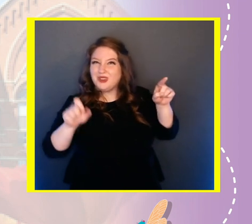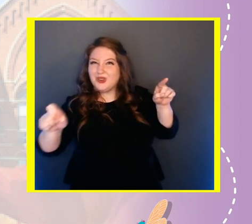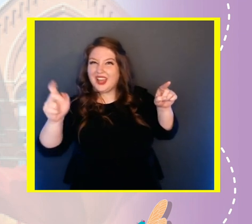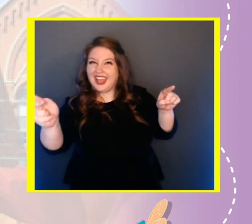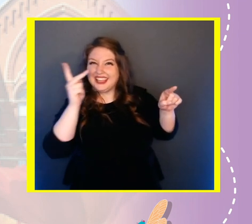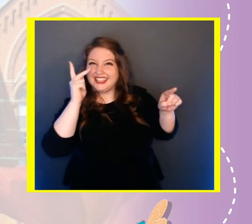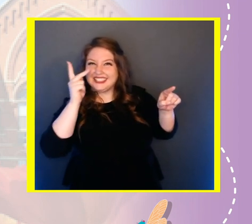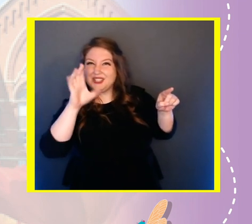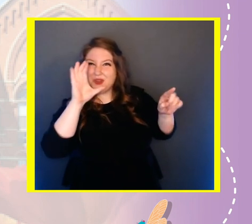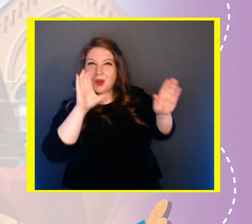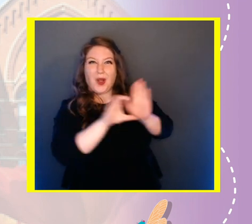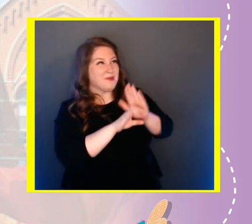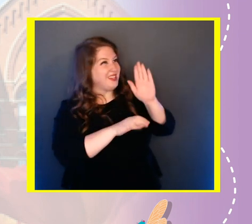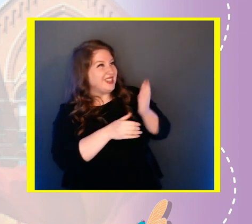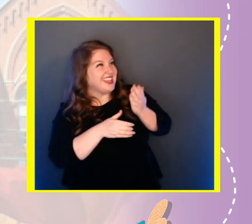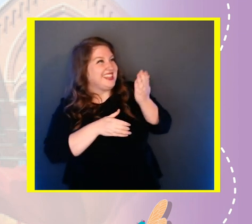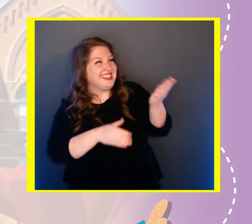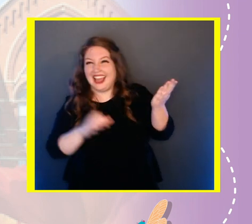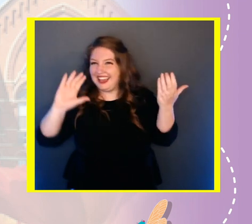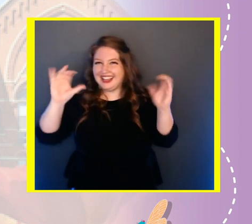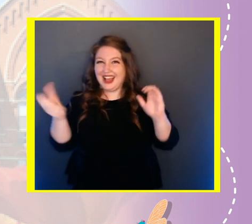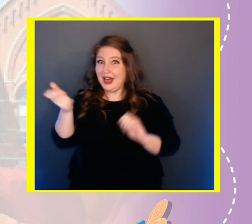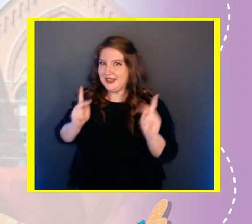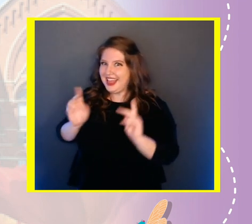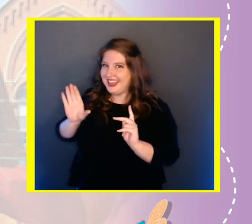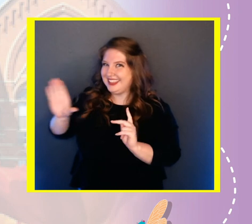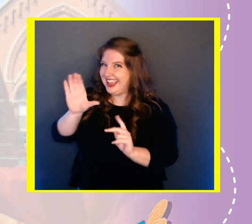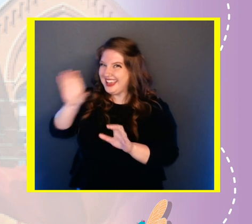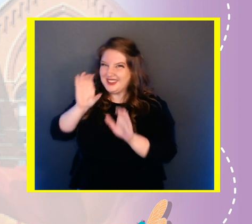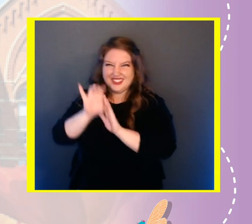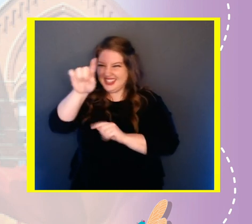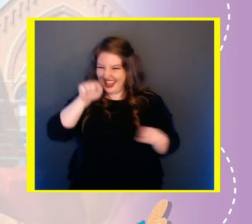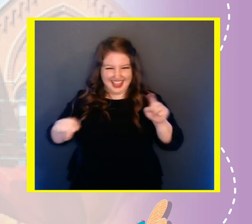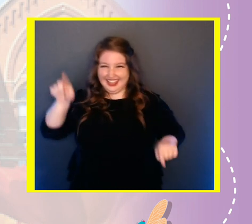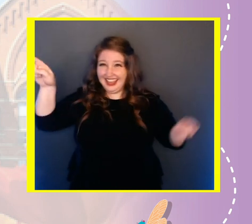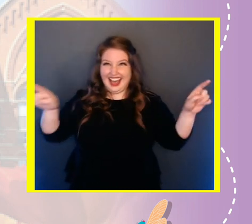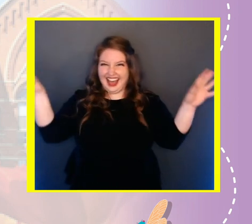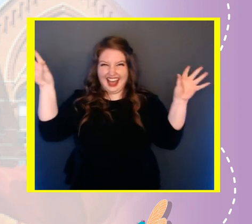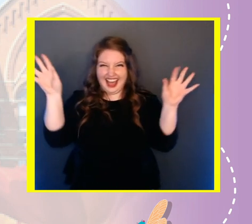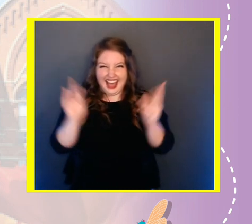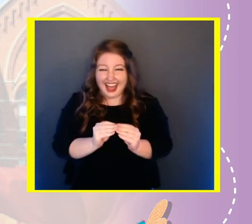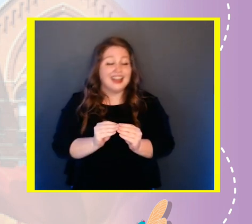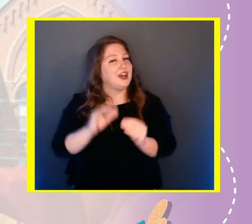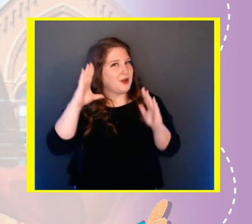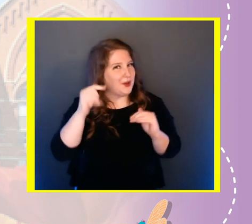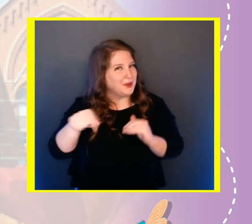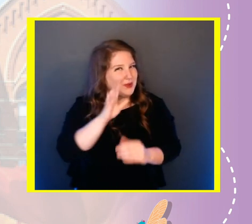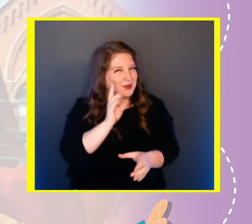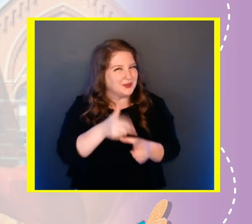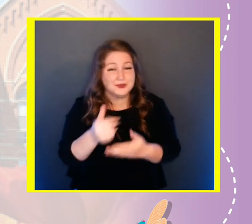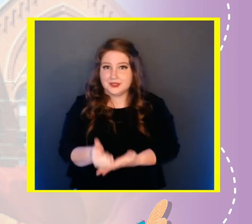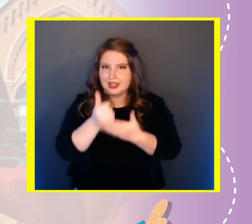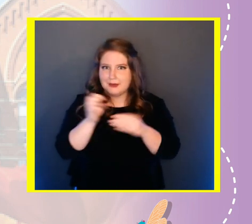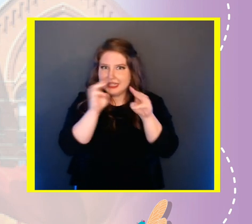it'll go on our live map and allow you to see where your cicada is in the U.S. compared to